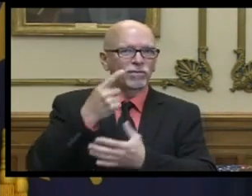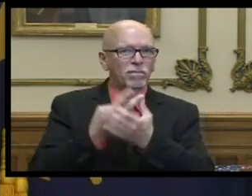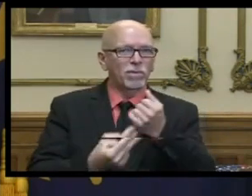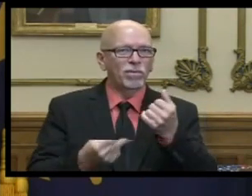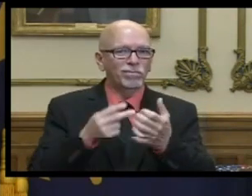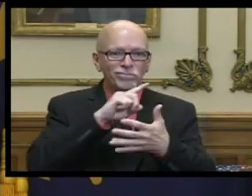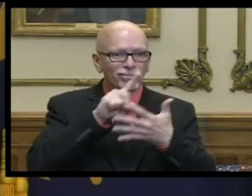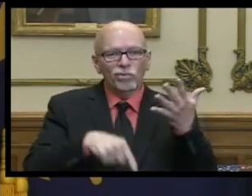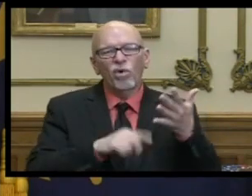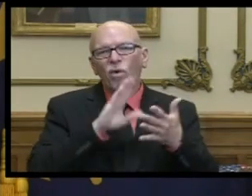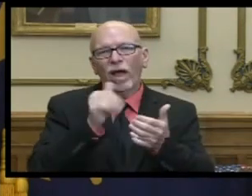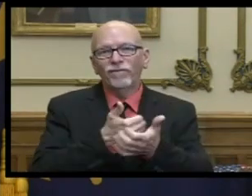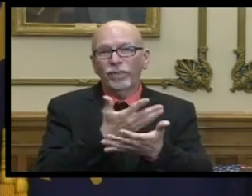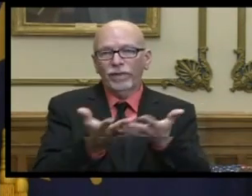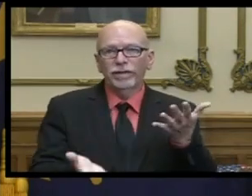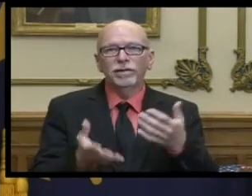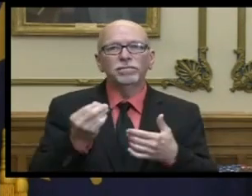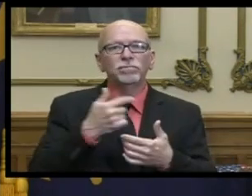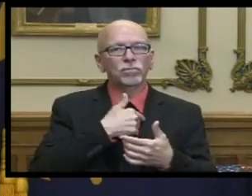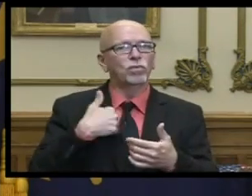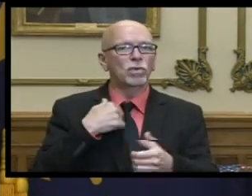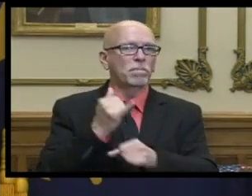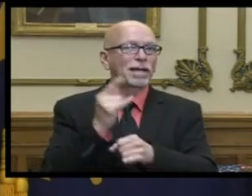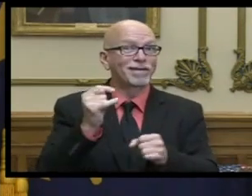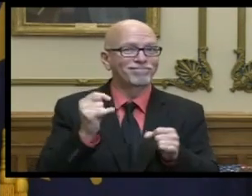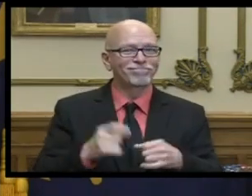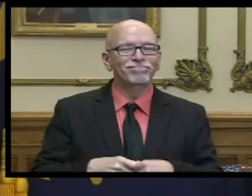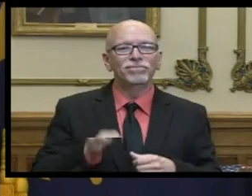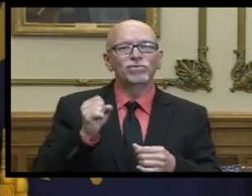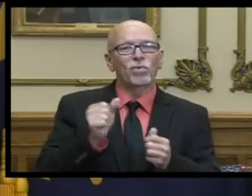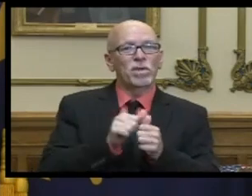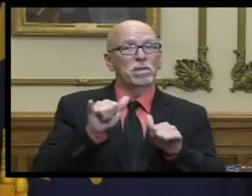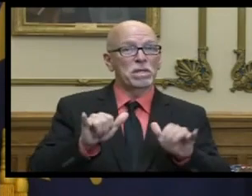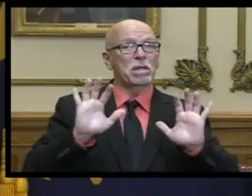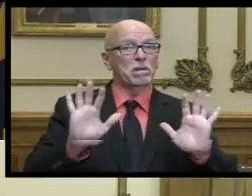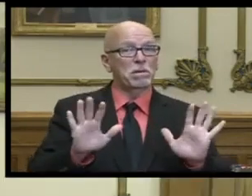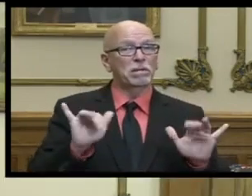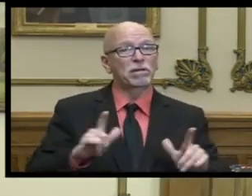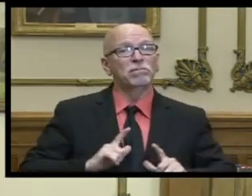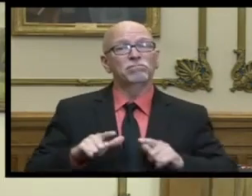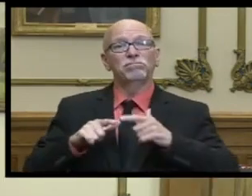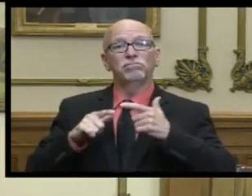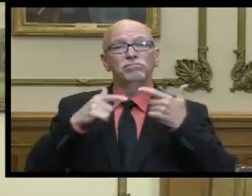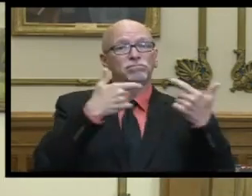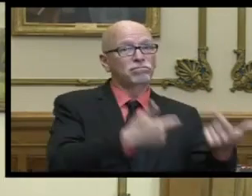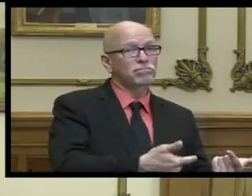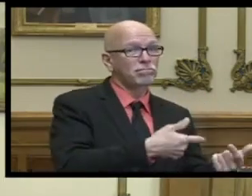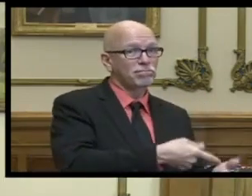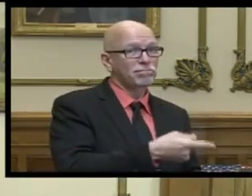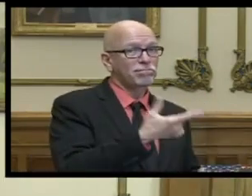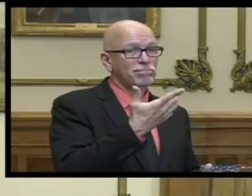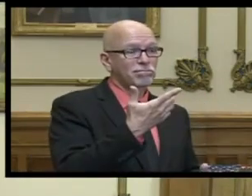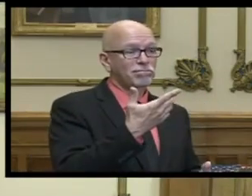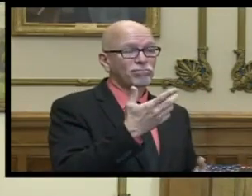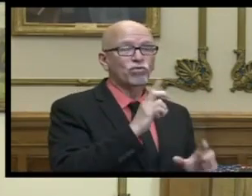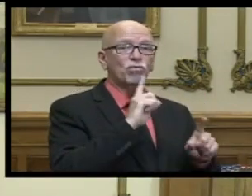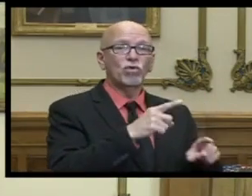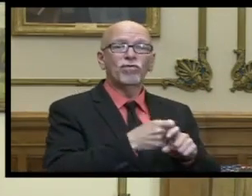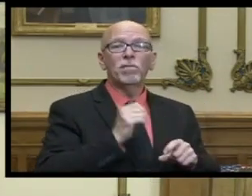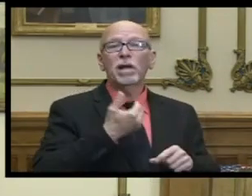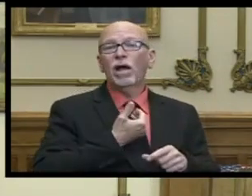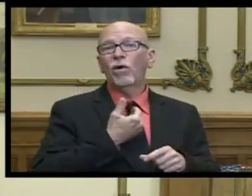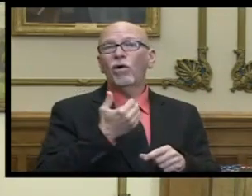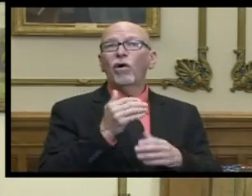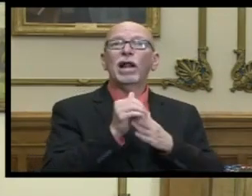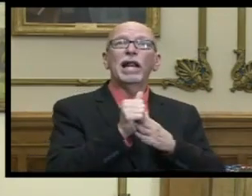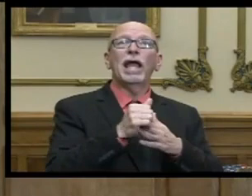fronts and we got there and so with that we'll now turn over to a report on our leading